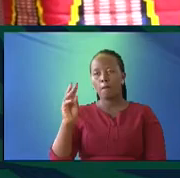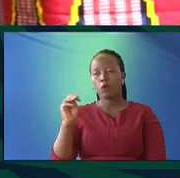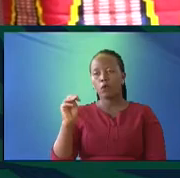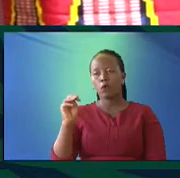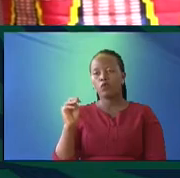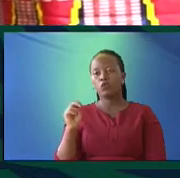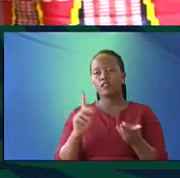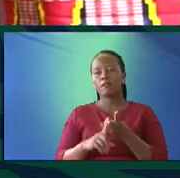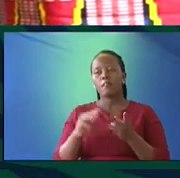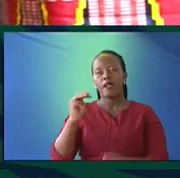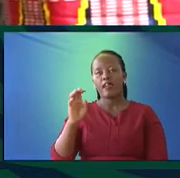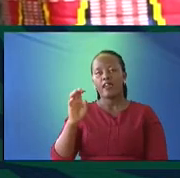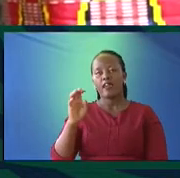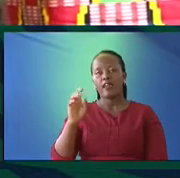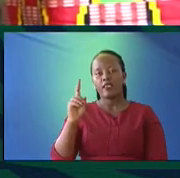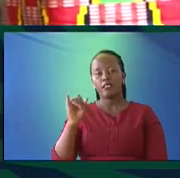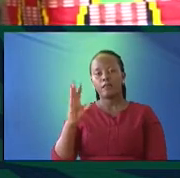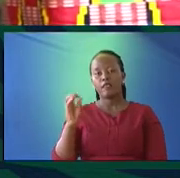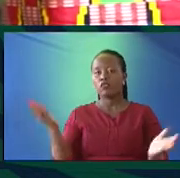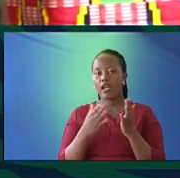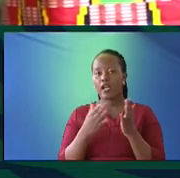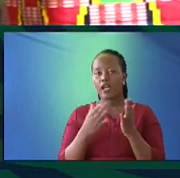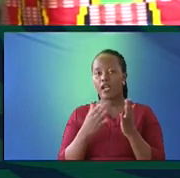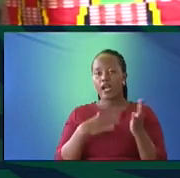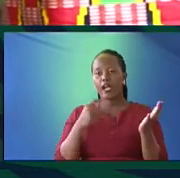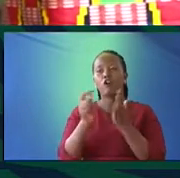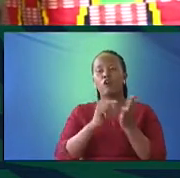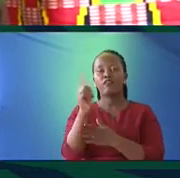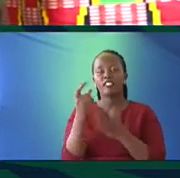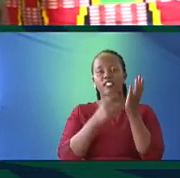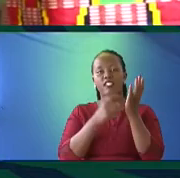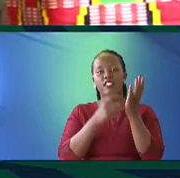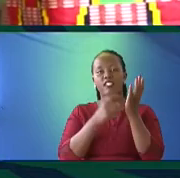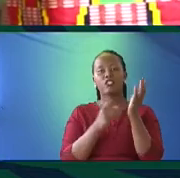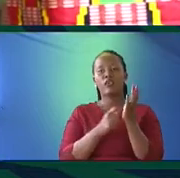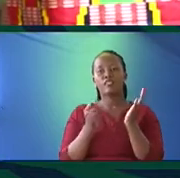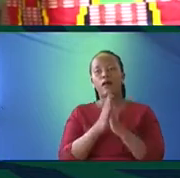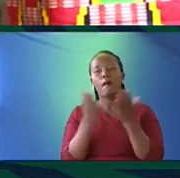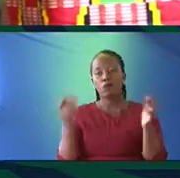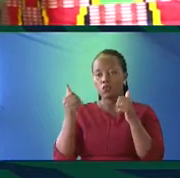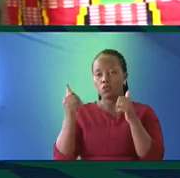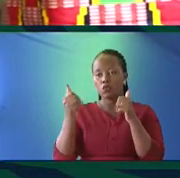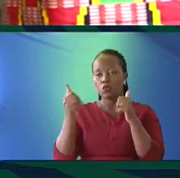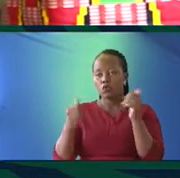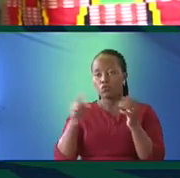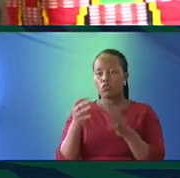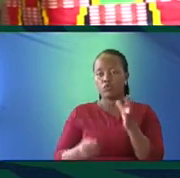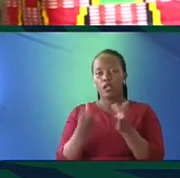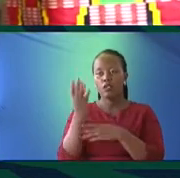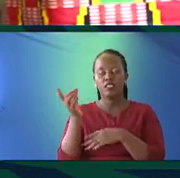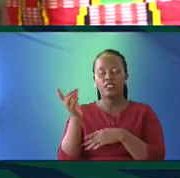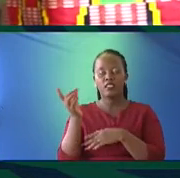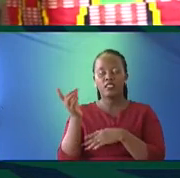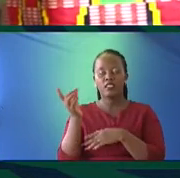Mexico City, from where I wrote the first ever Swahili-Spanish dictionary, which we launched here in this Louis Leakey